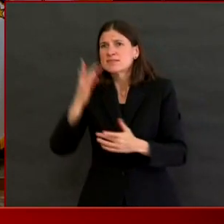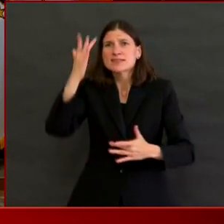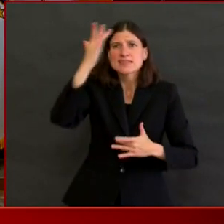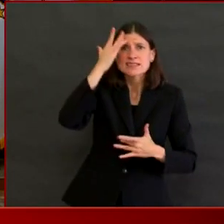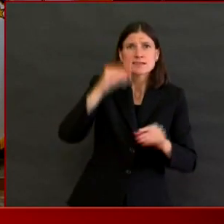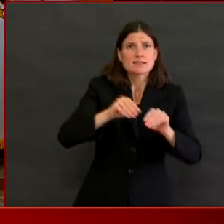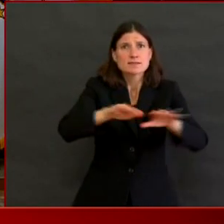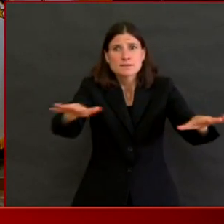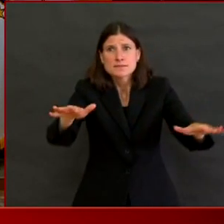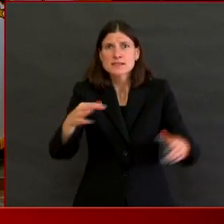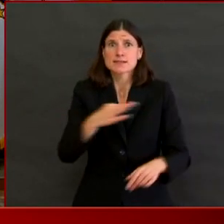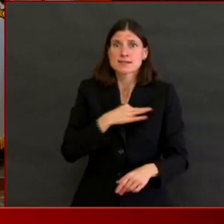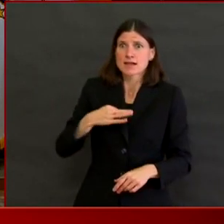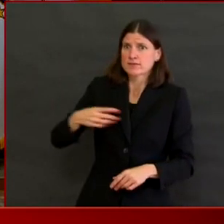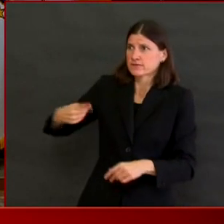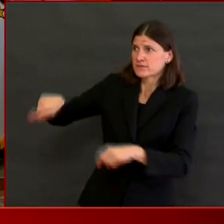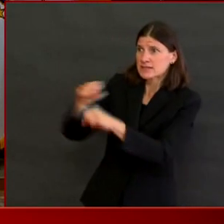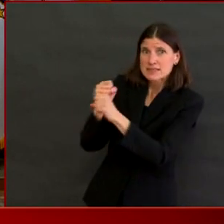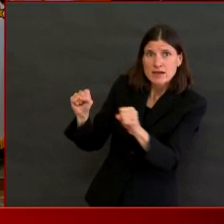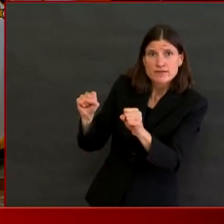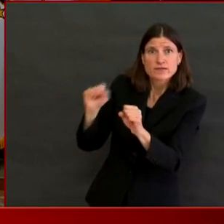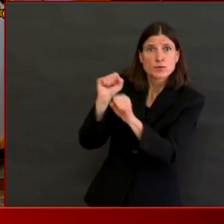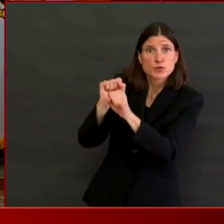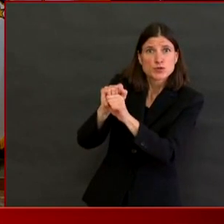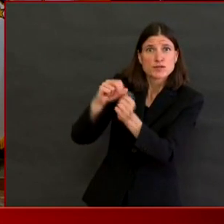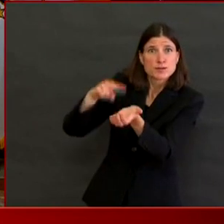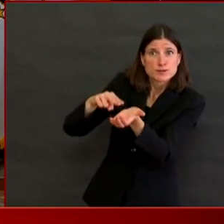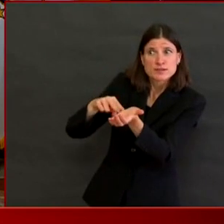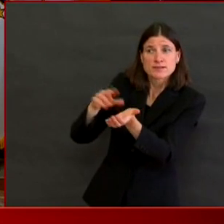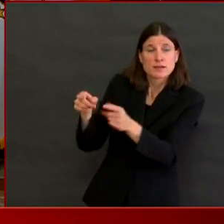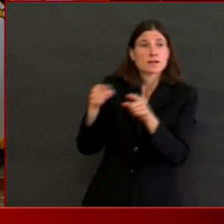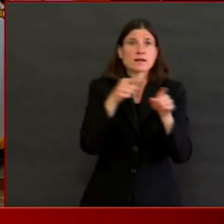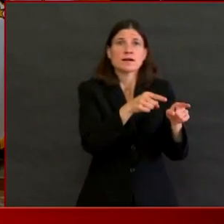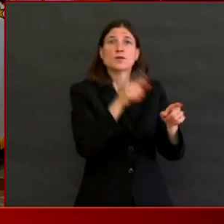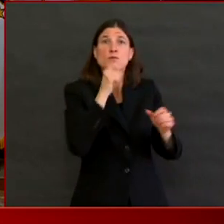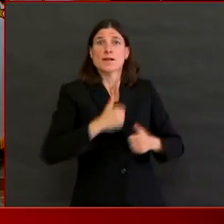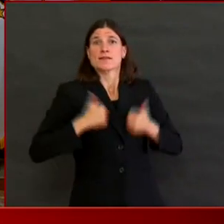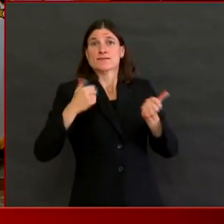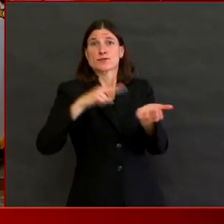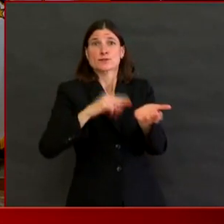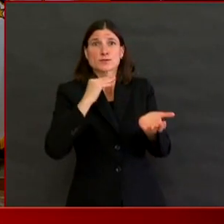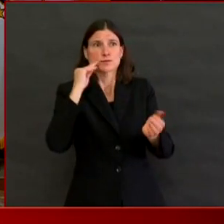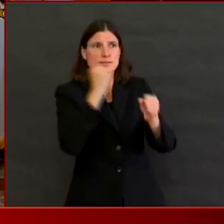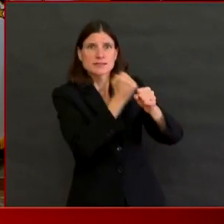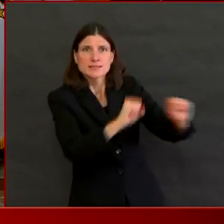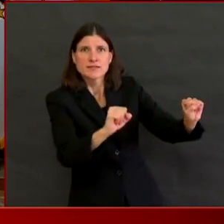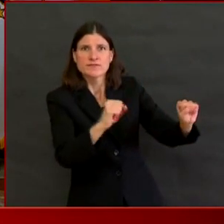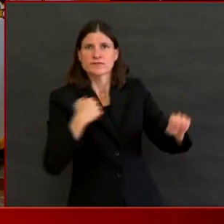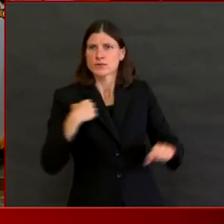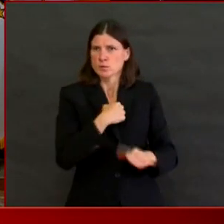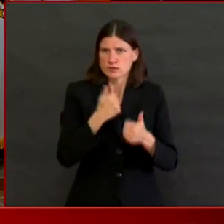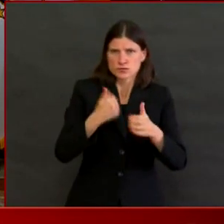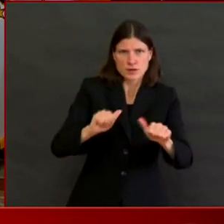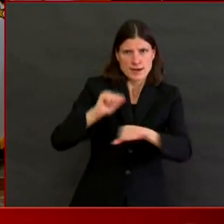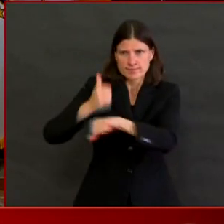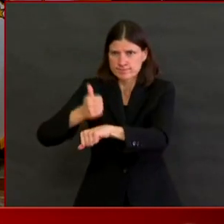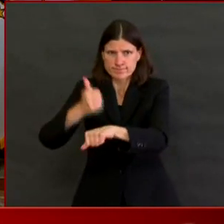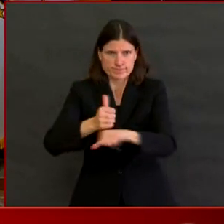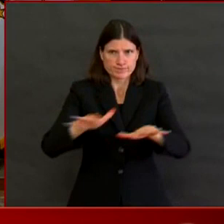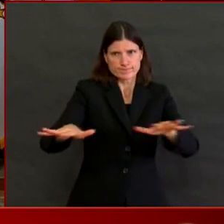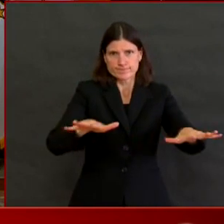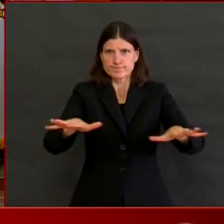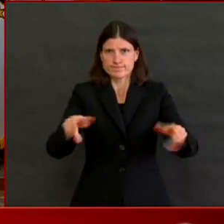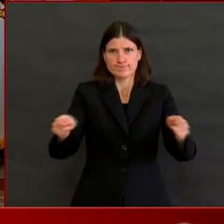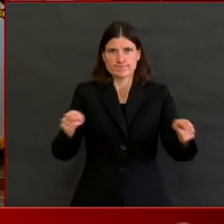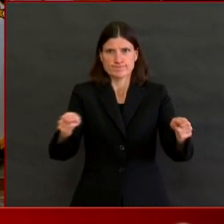members safe. At the state level, we are working directly with nursing homes to get them the